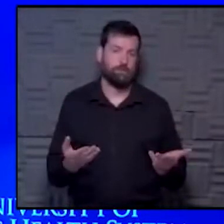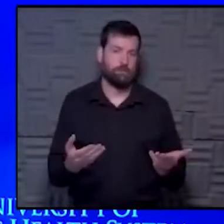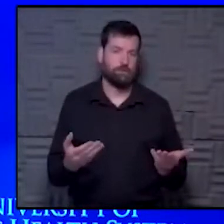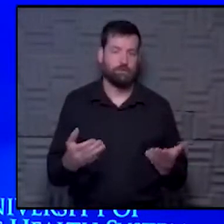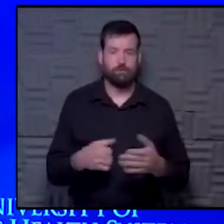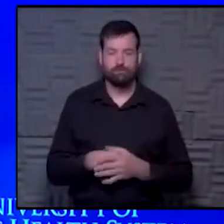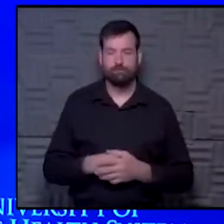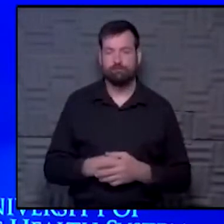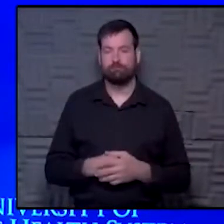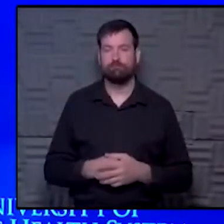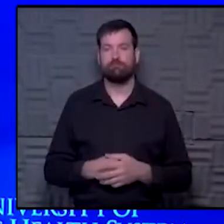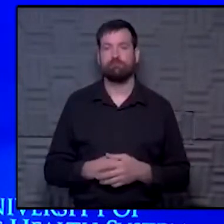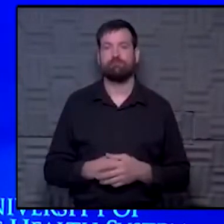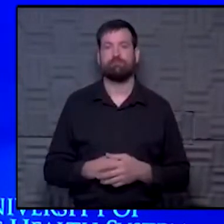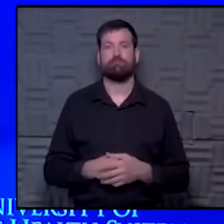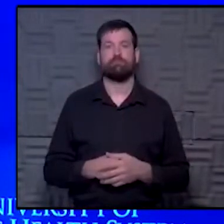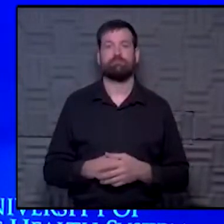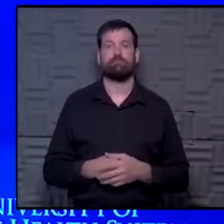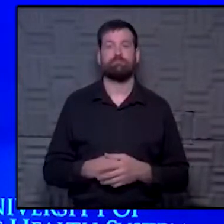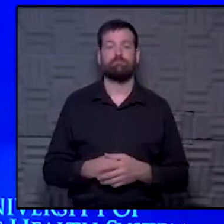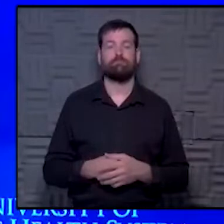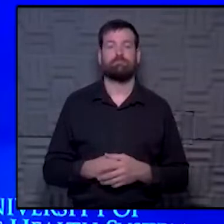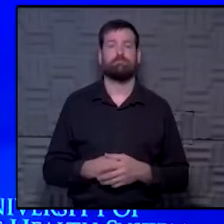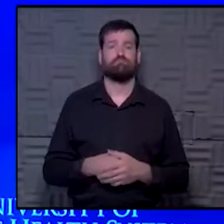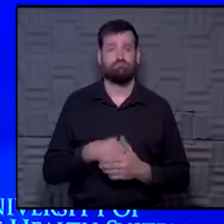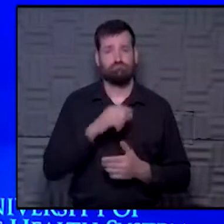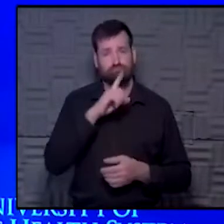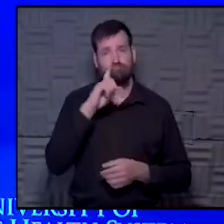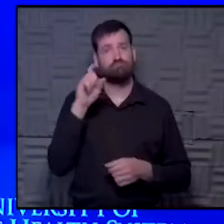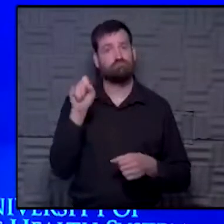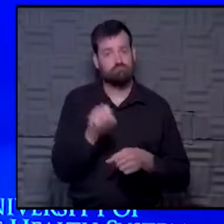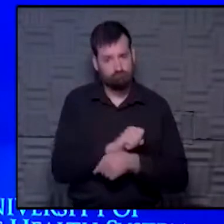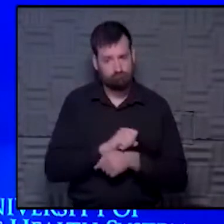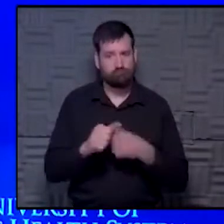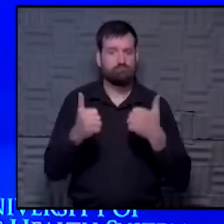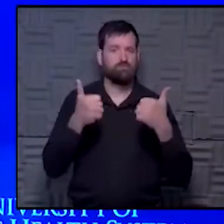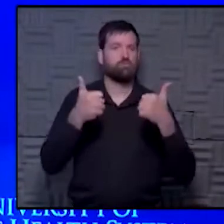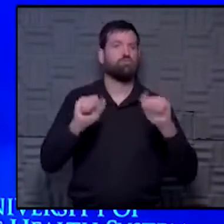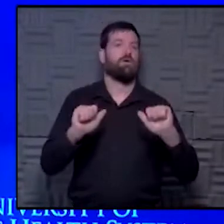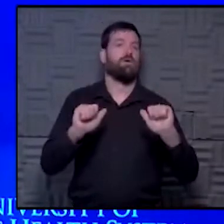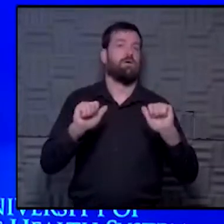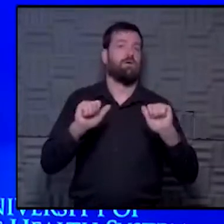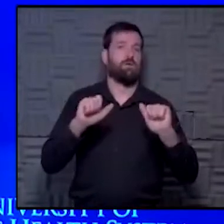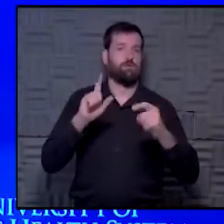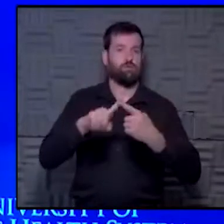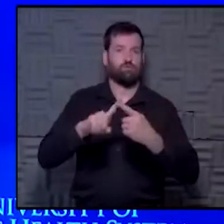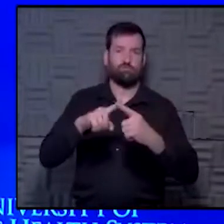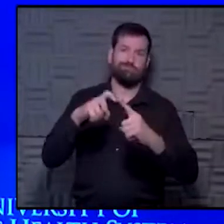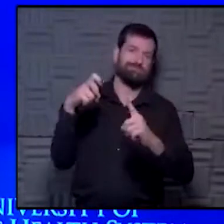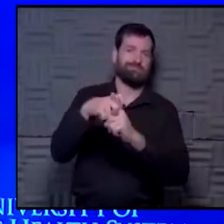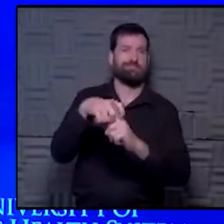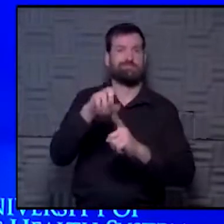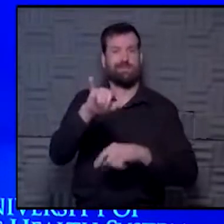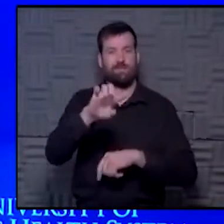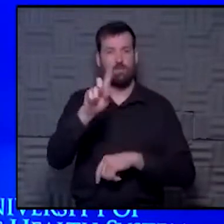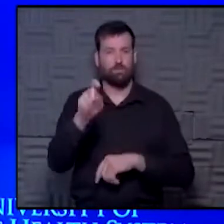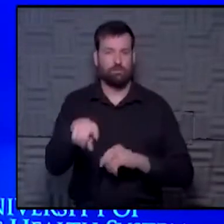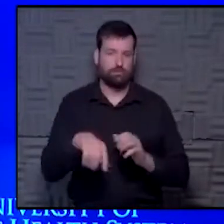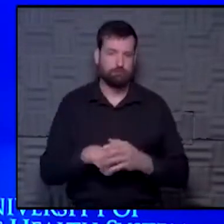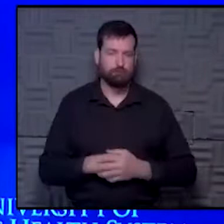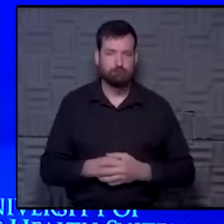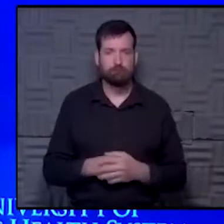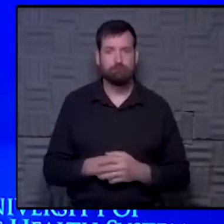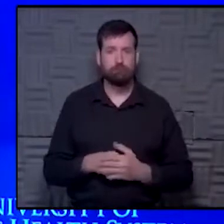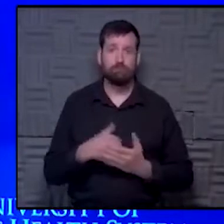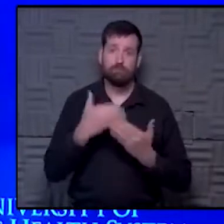this program. So there are definitely efforts underway to address exactly the question that you pose.